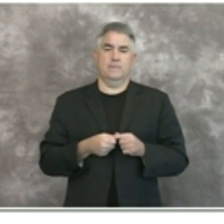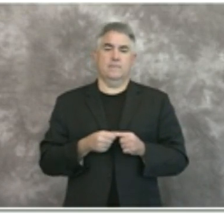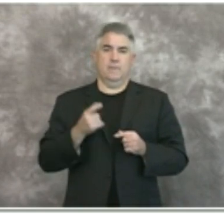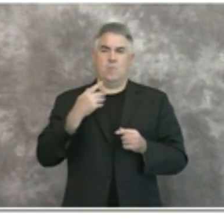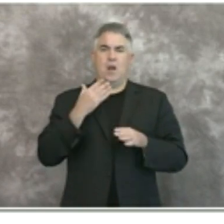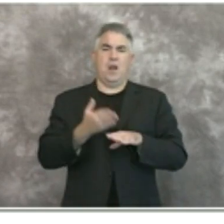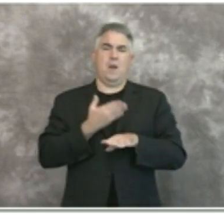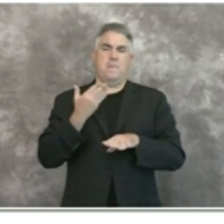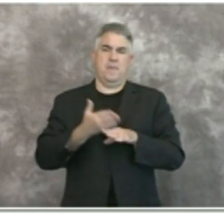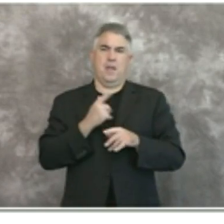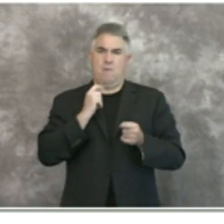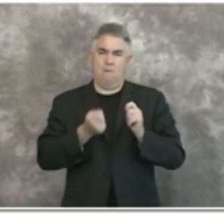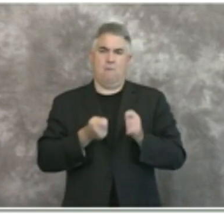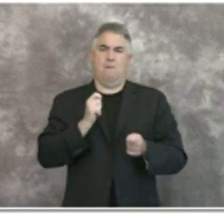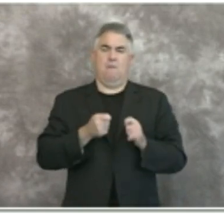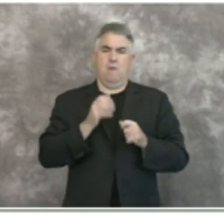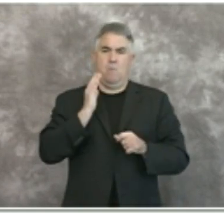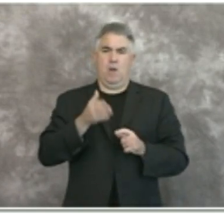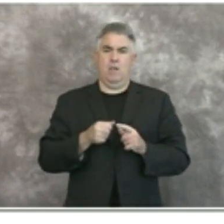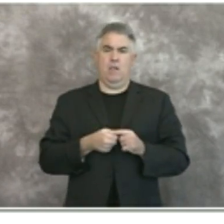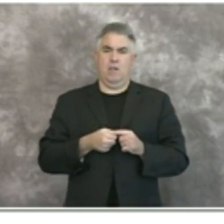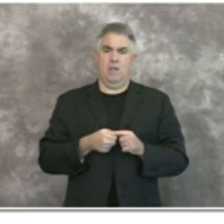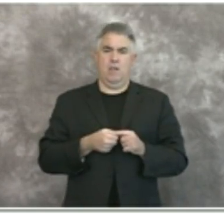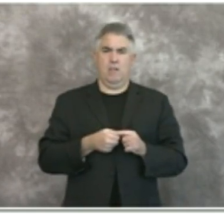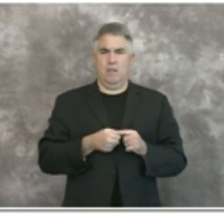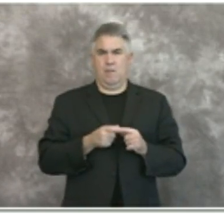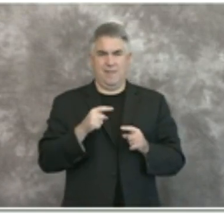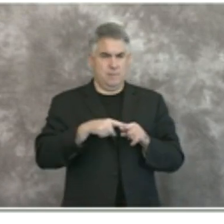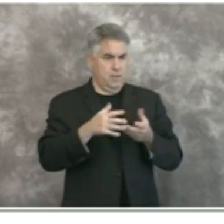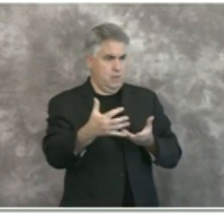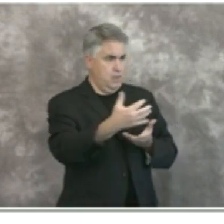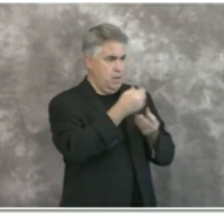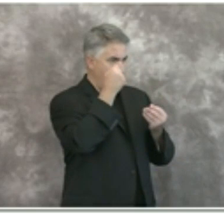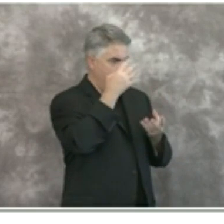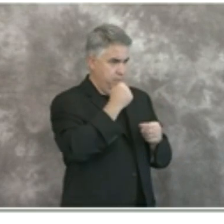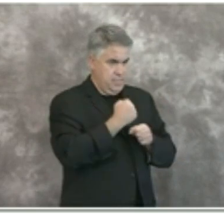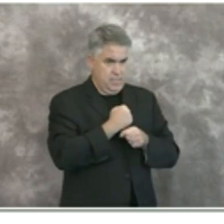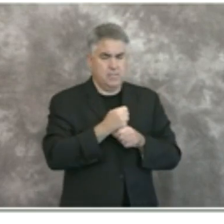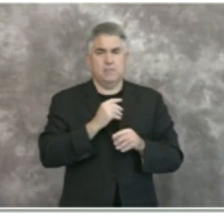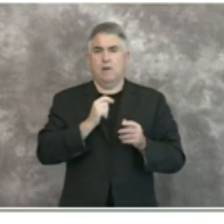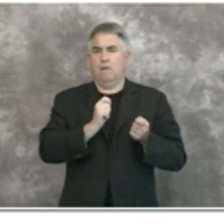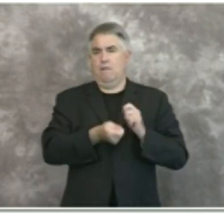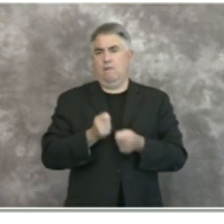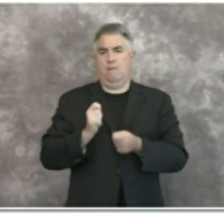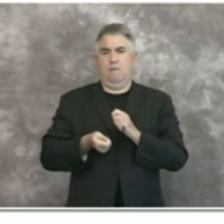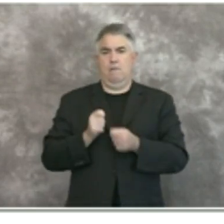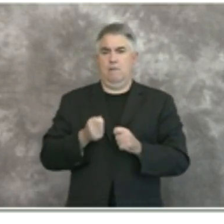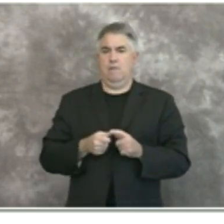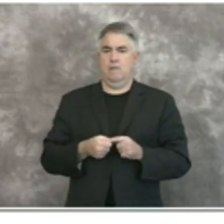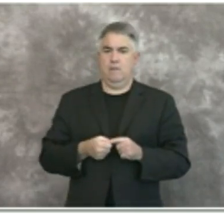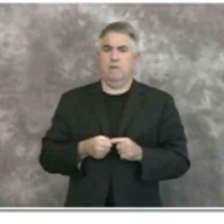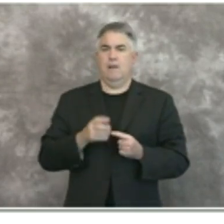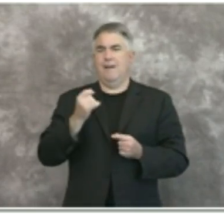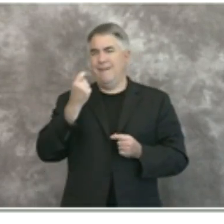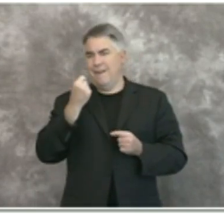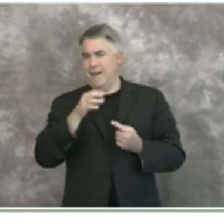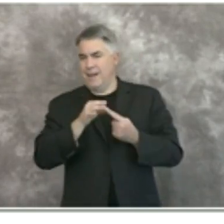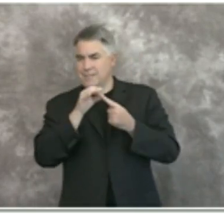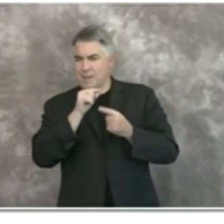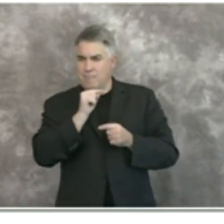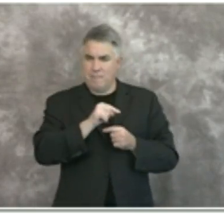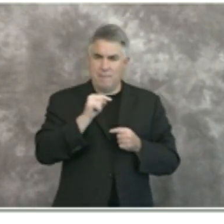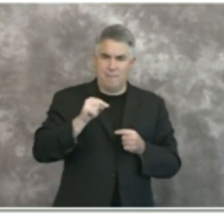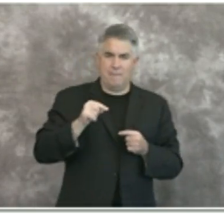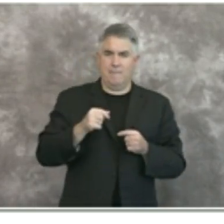periodically with a couple of exceptions based on when the data is available